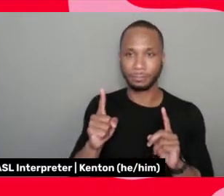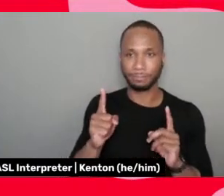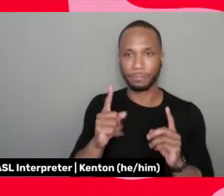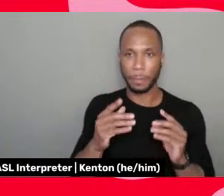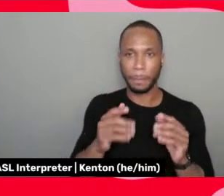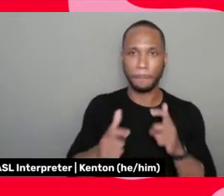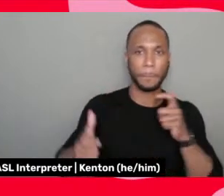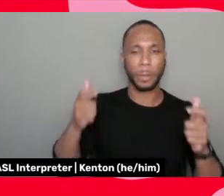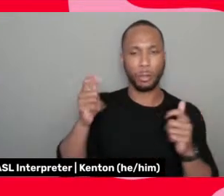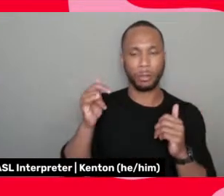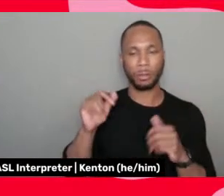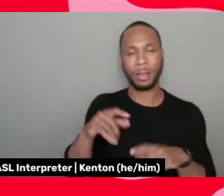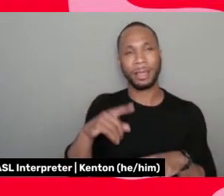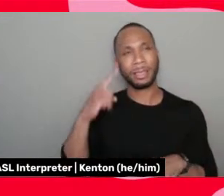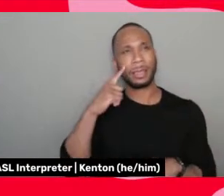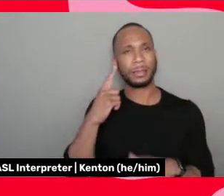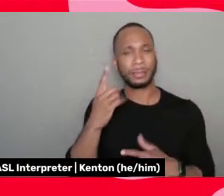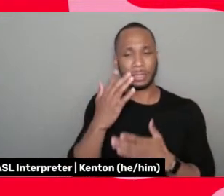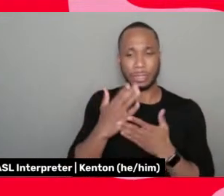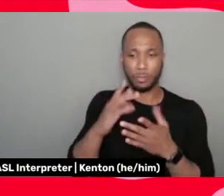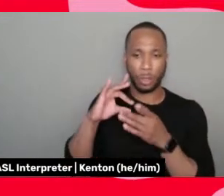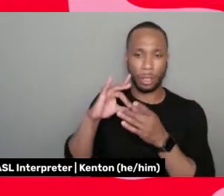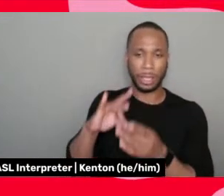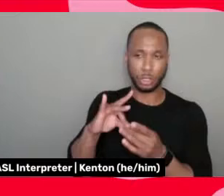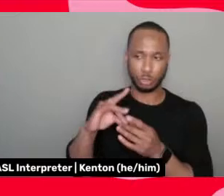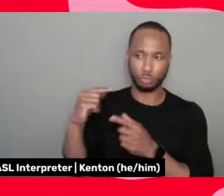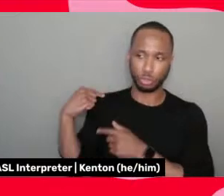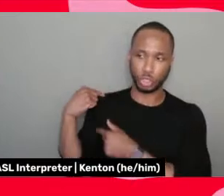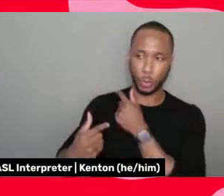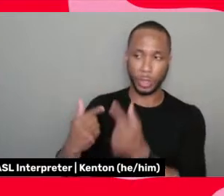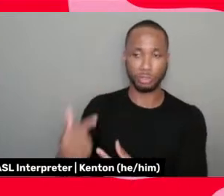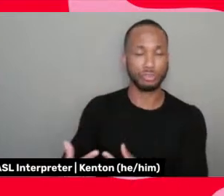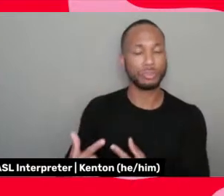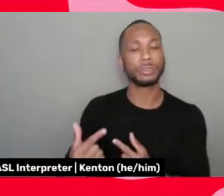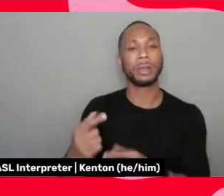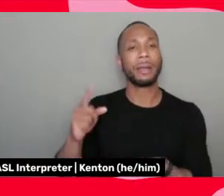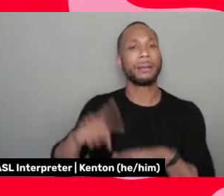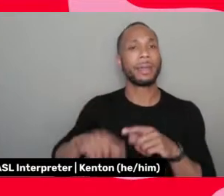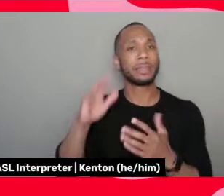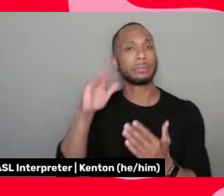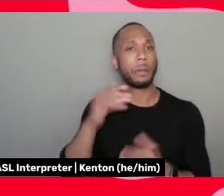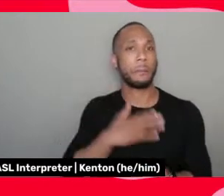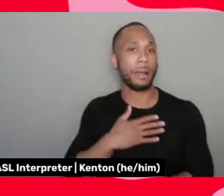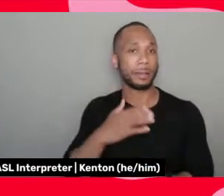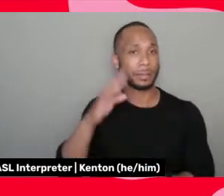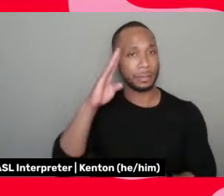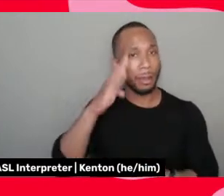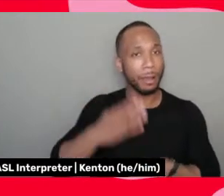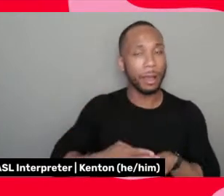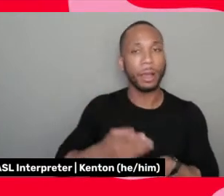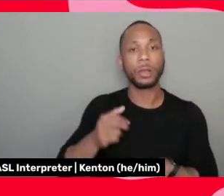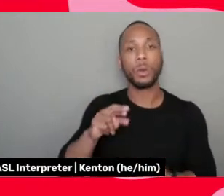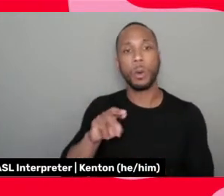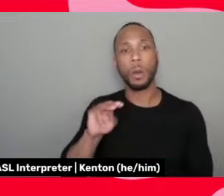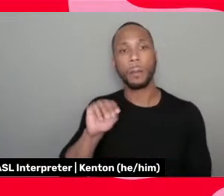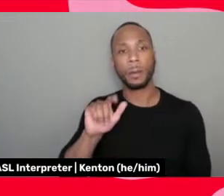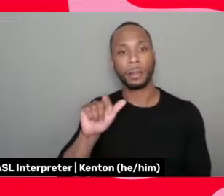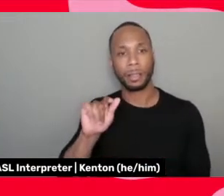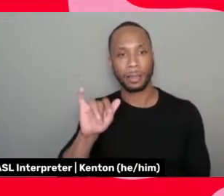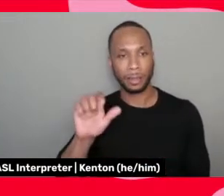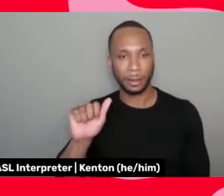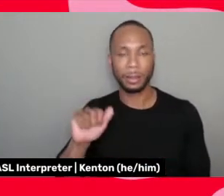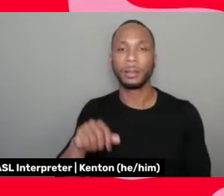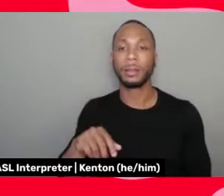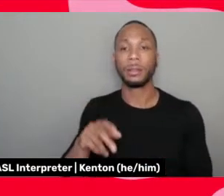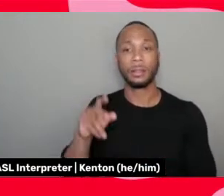that some of it is generational as well. I can't expect my son or Malena, those who are in